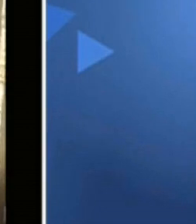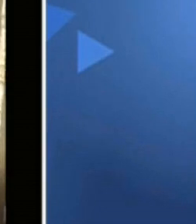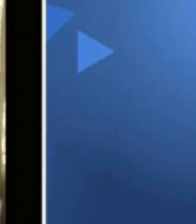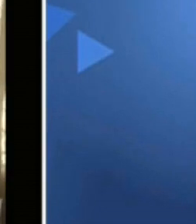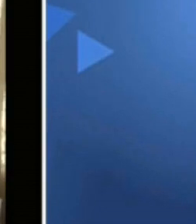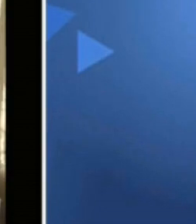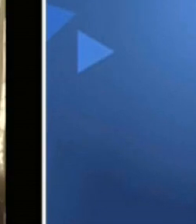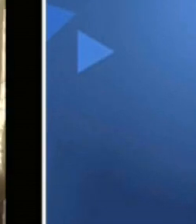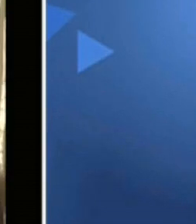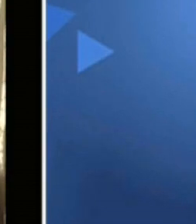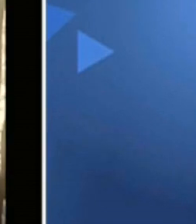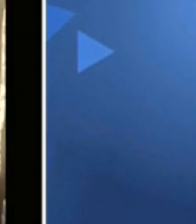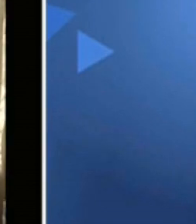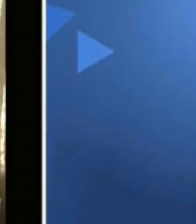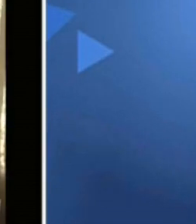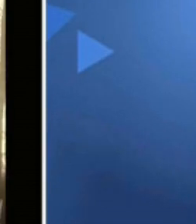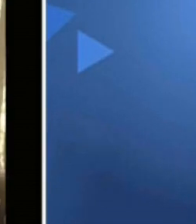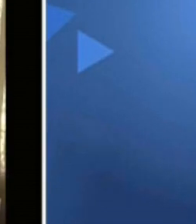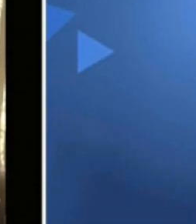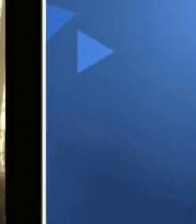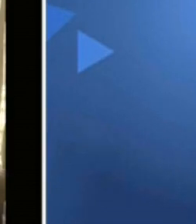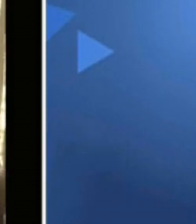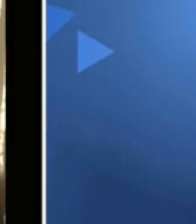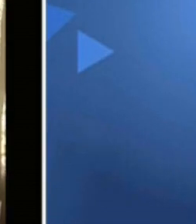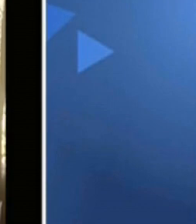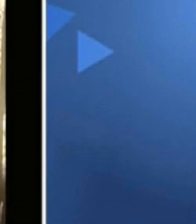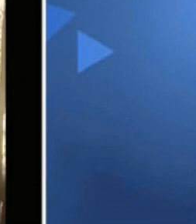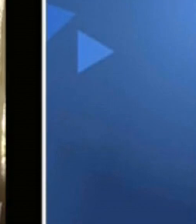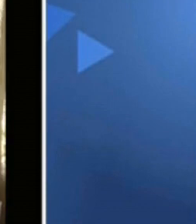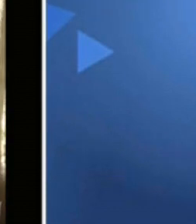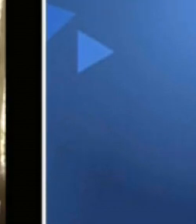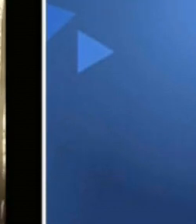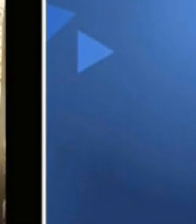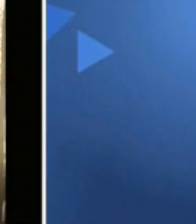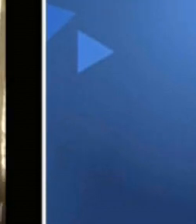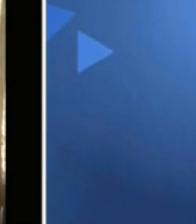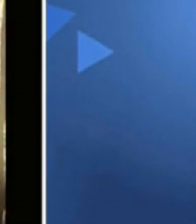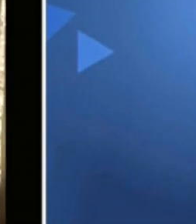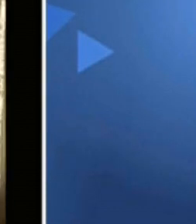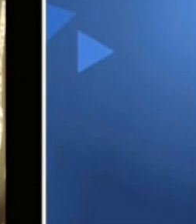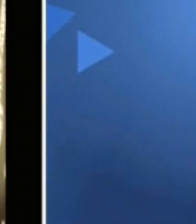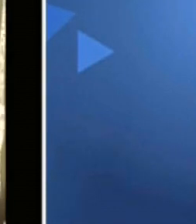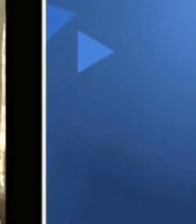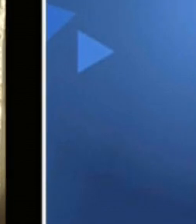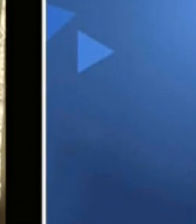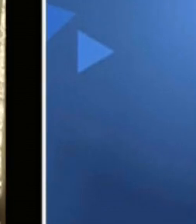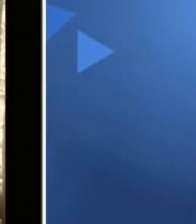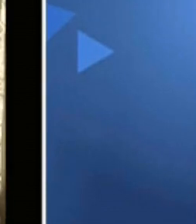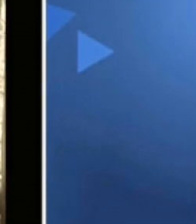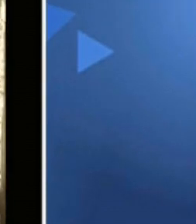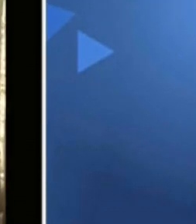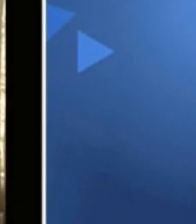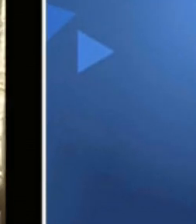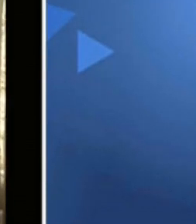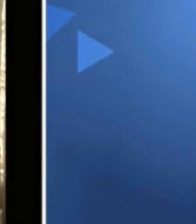people face. But actually, it's not because in each and every department that we have in government, young people are affected. When you speak about crime, we are affected by crime.